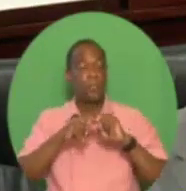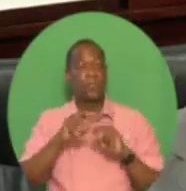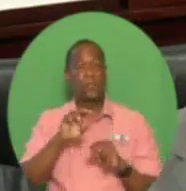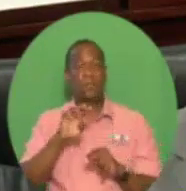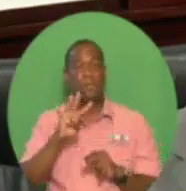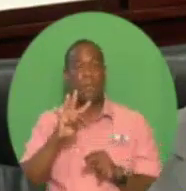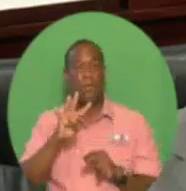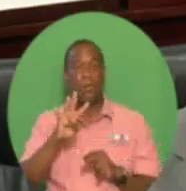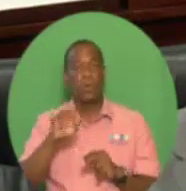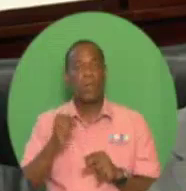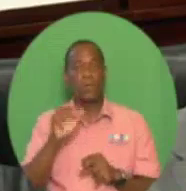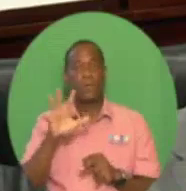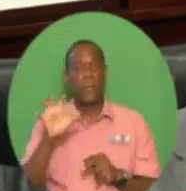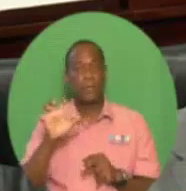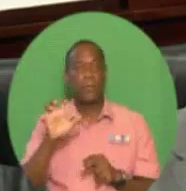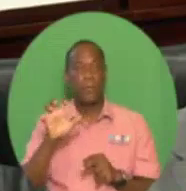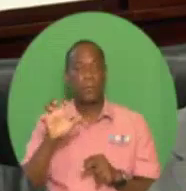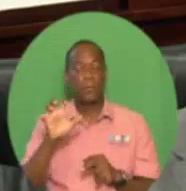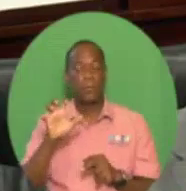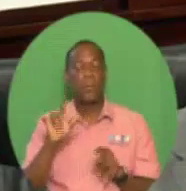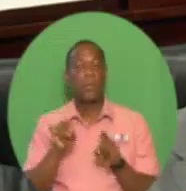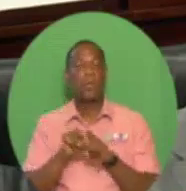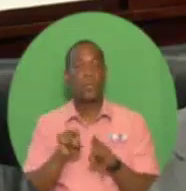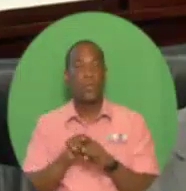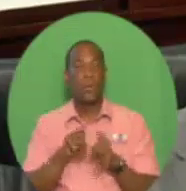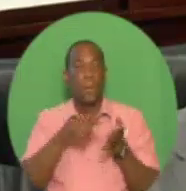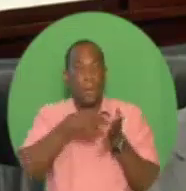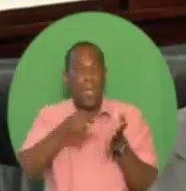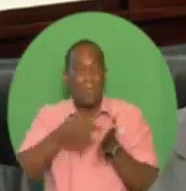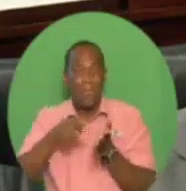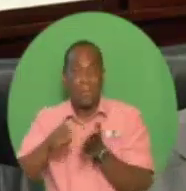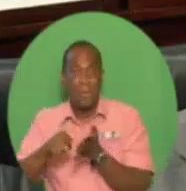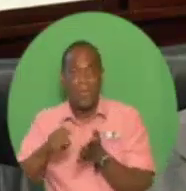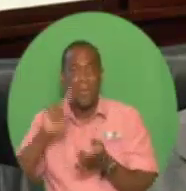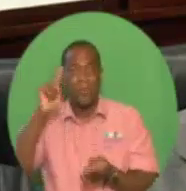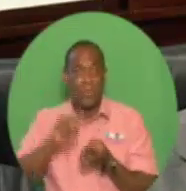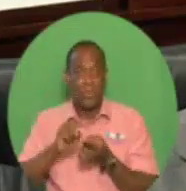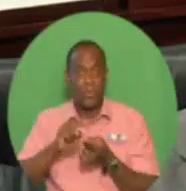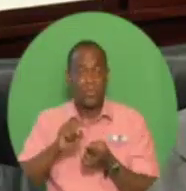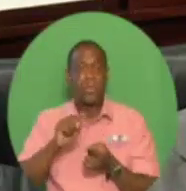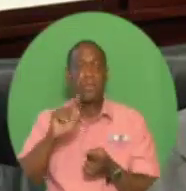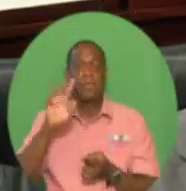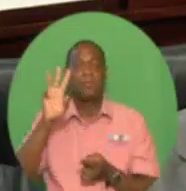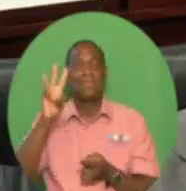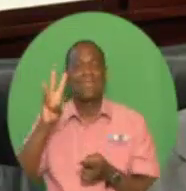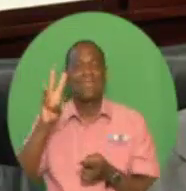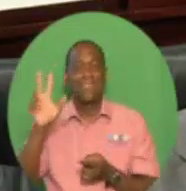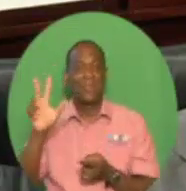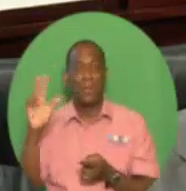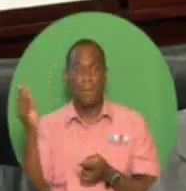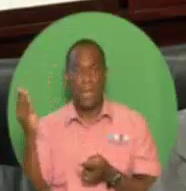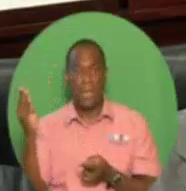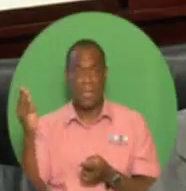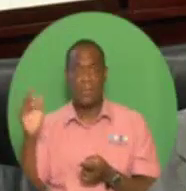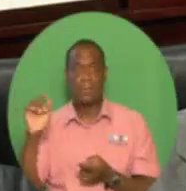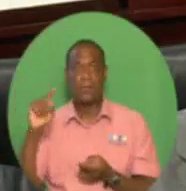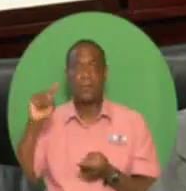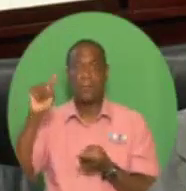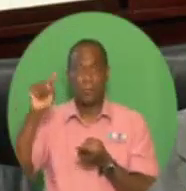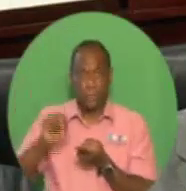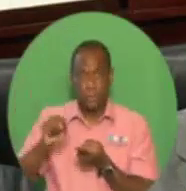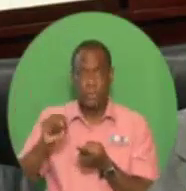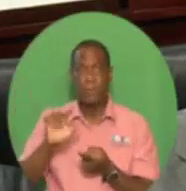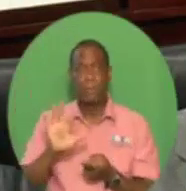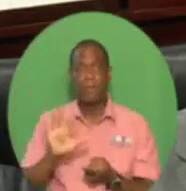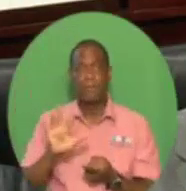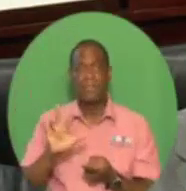expenditure from $63 billion to $50 billion, we have actually increased the annual expenditure by $700